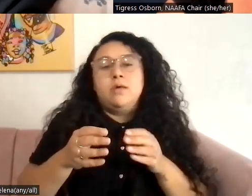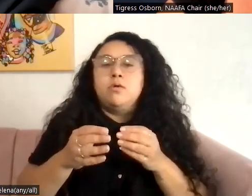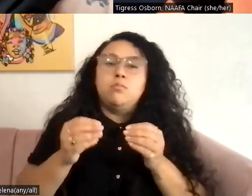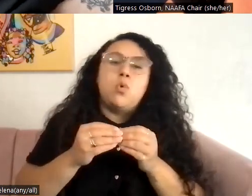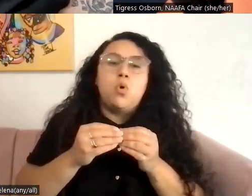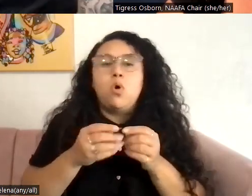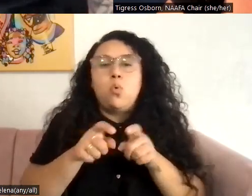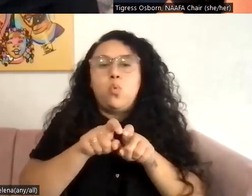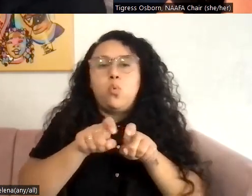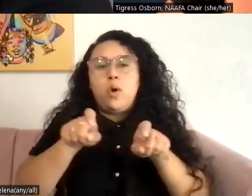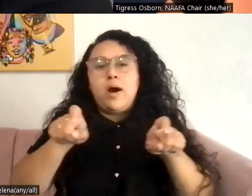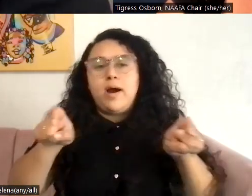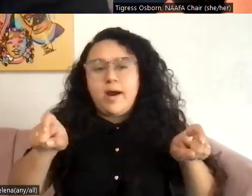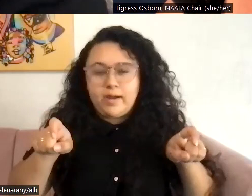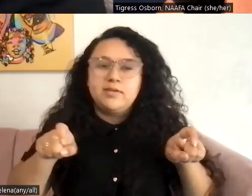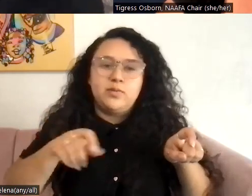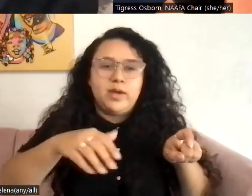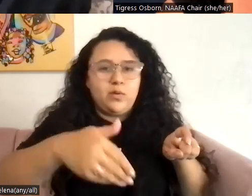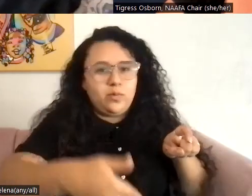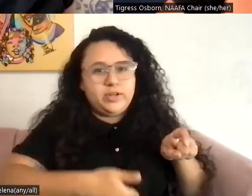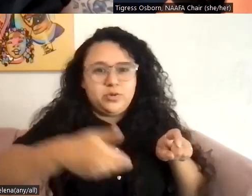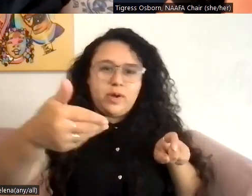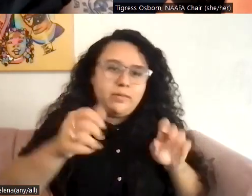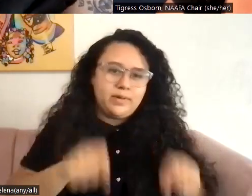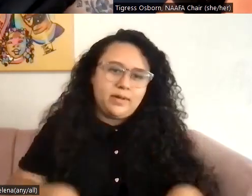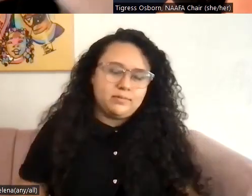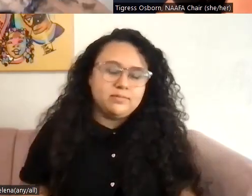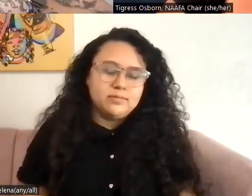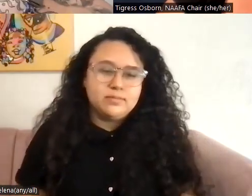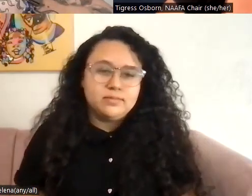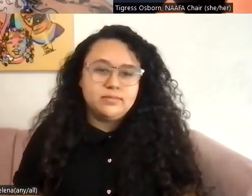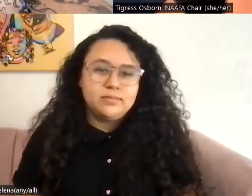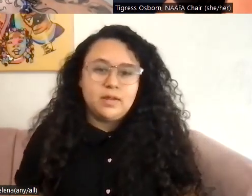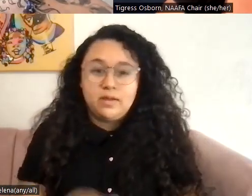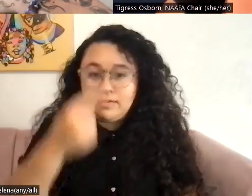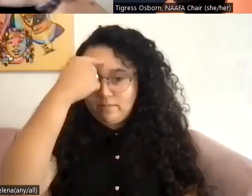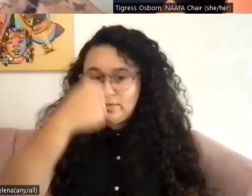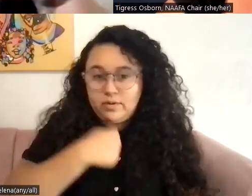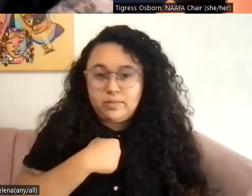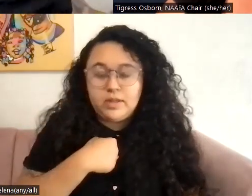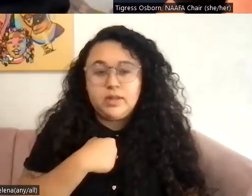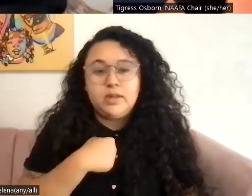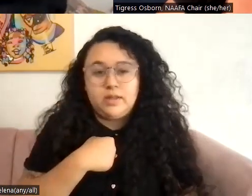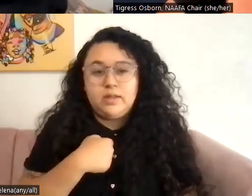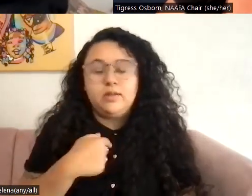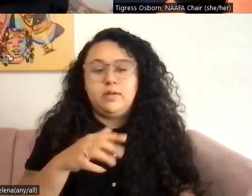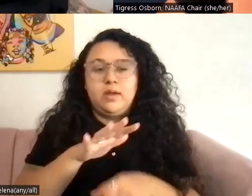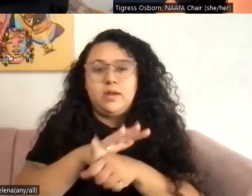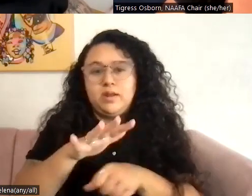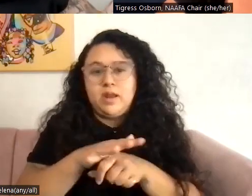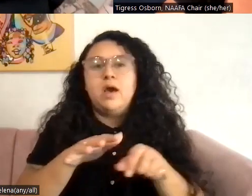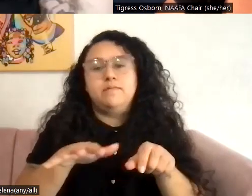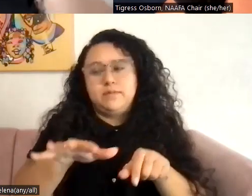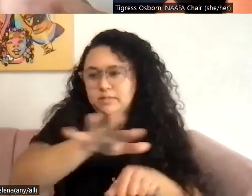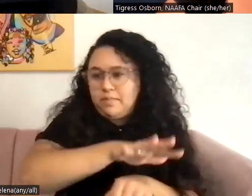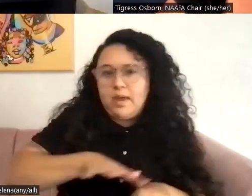legs, the further you can reach down. Um, so for me, it's either getting enough space where I can